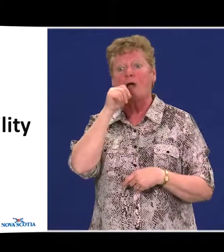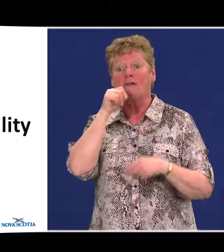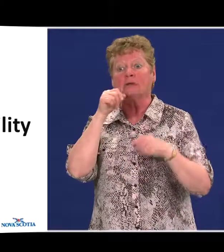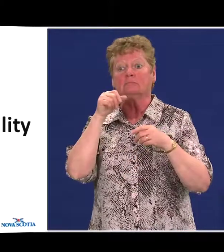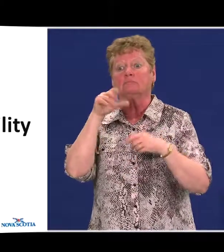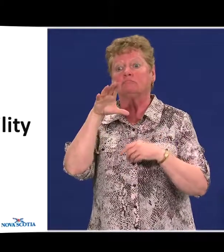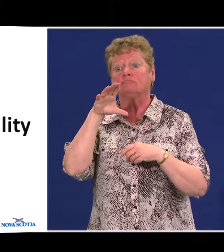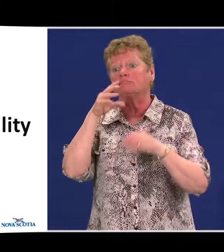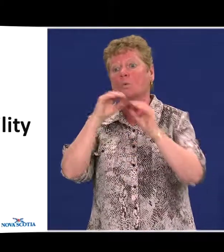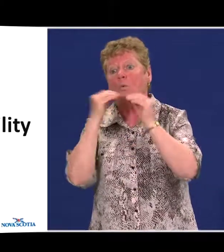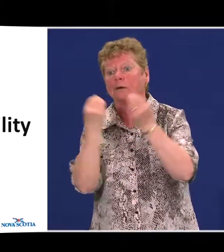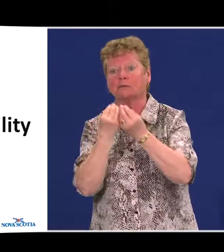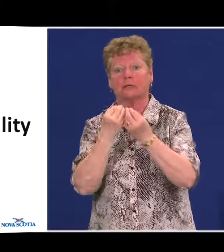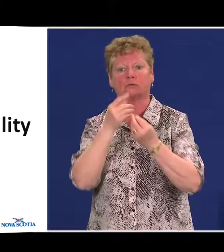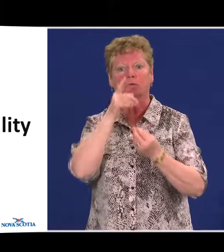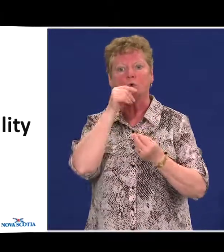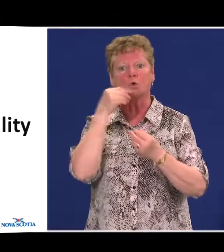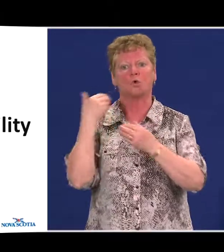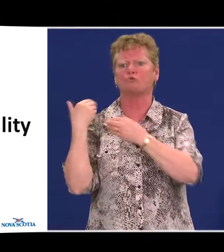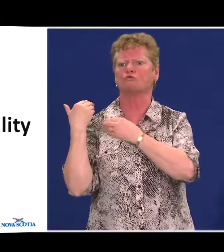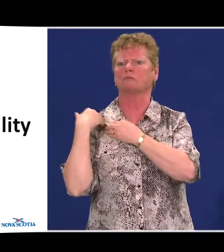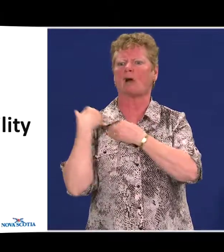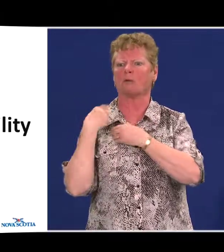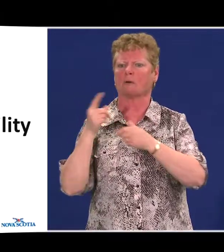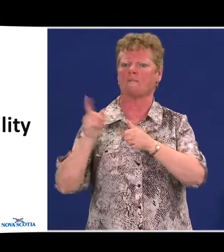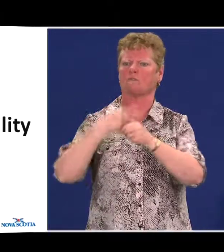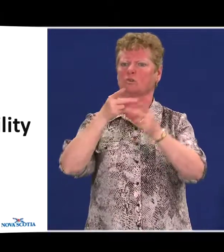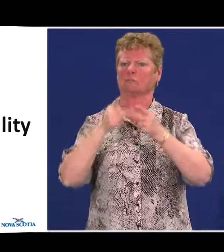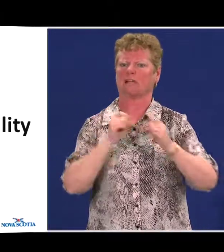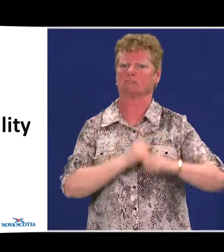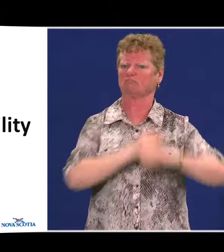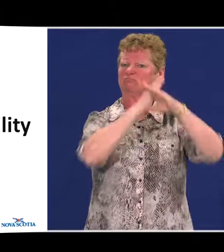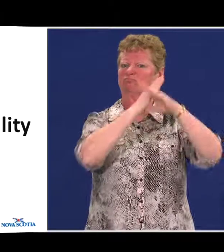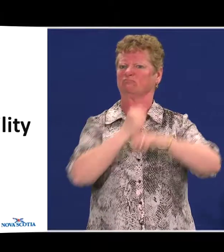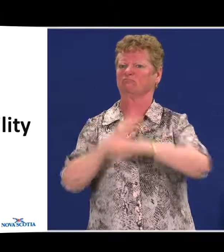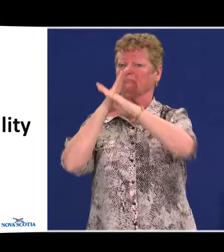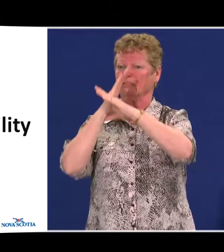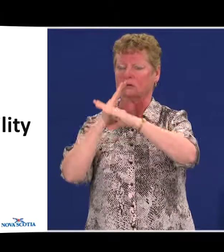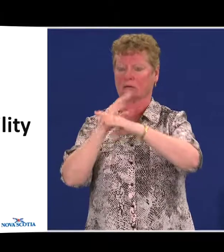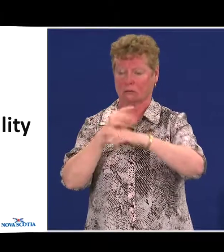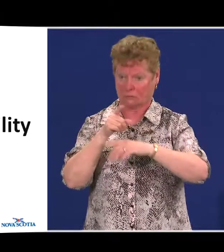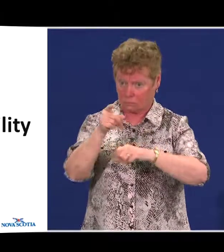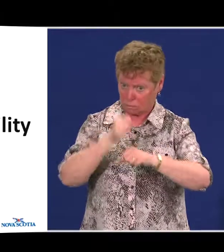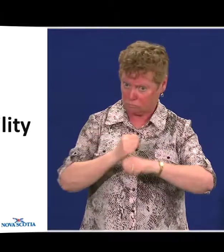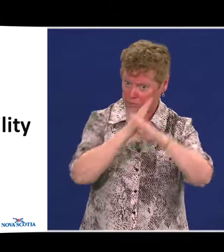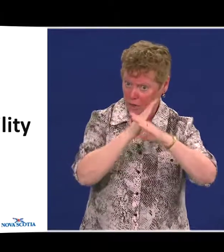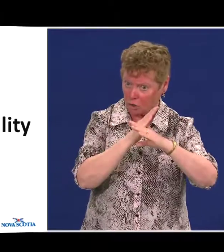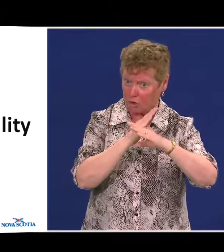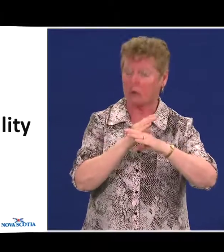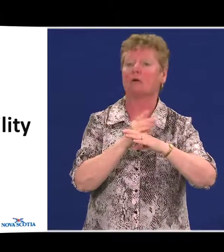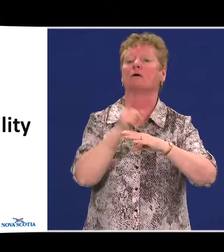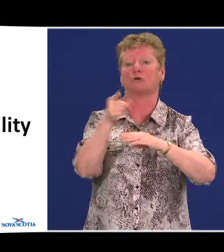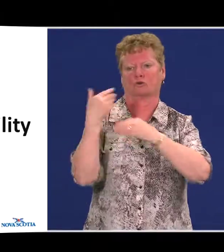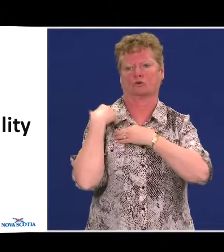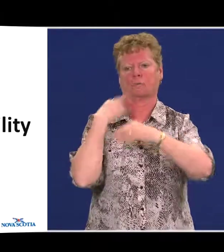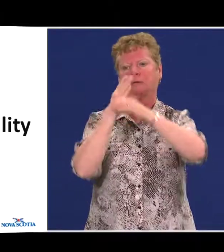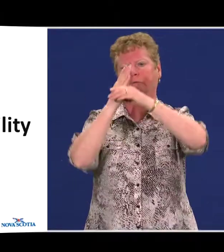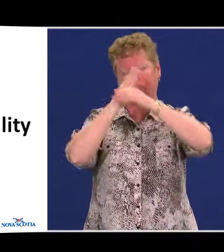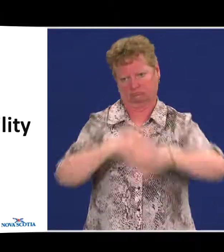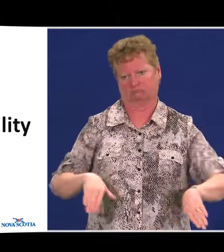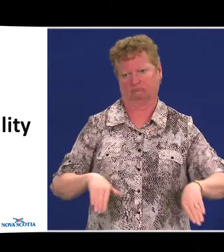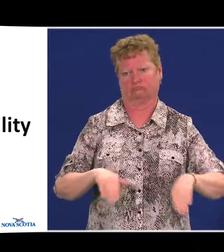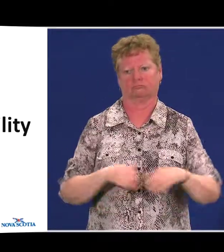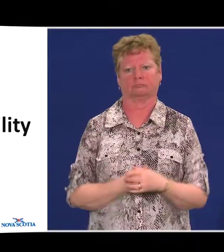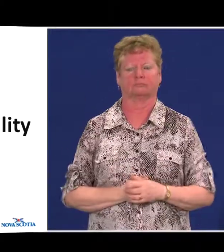is responsible for putting up the barrier in the first place. So if you put up a barrier, you're responsible for